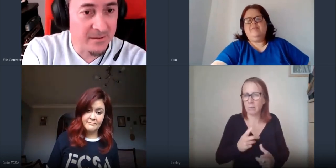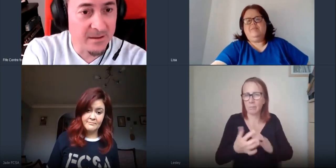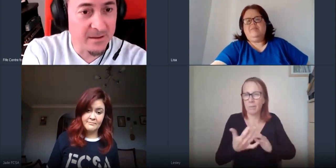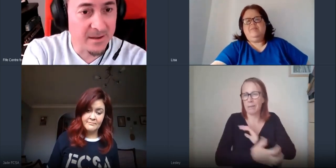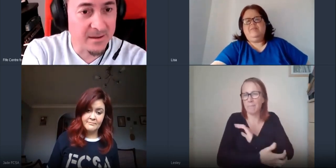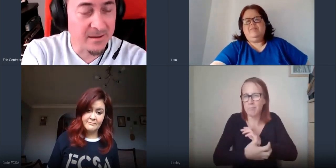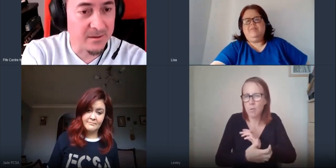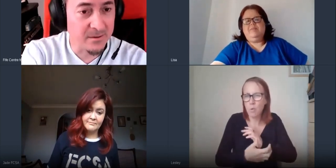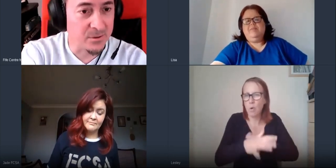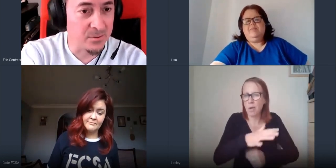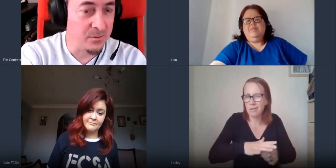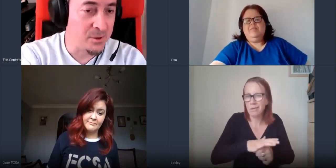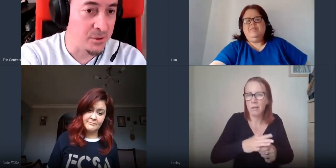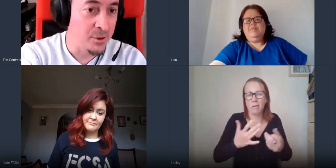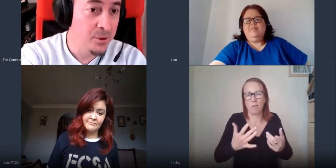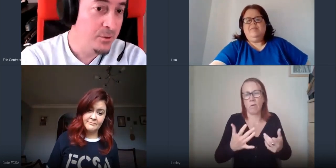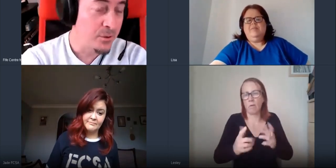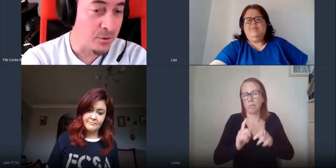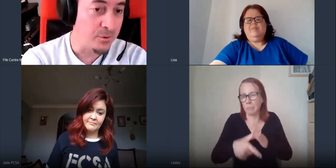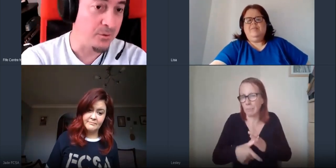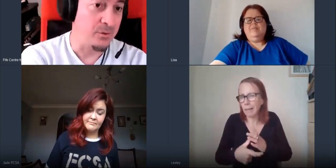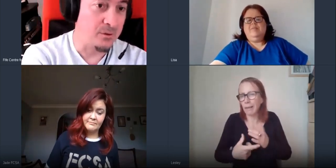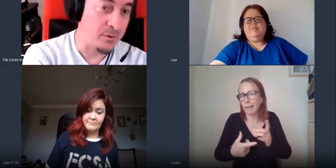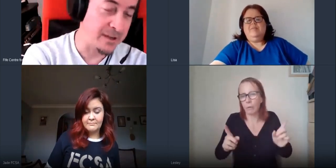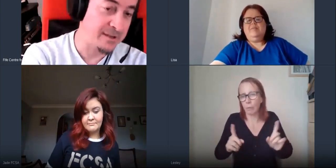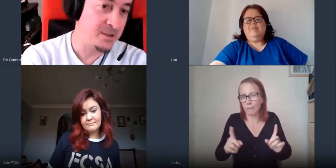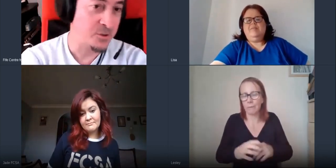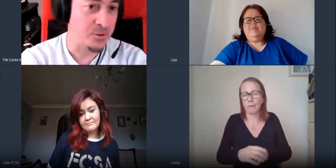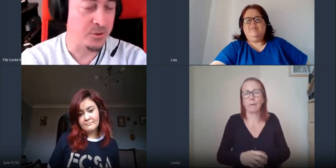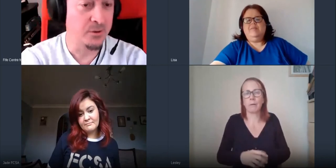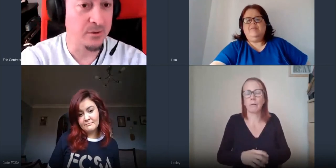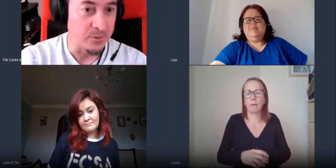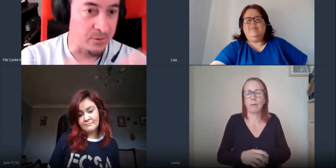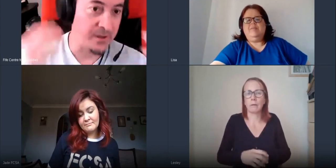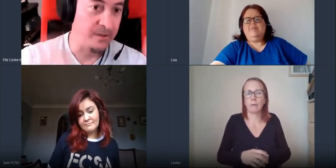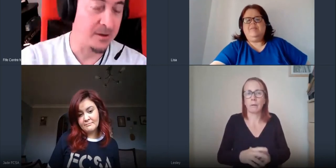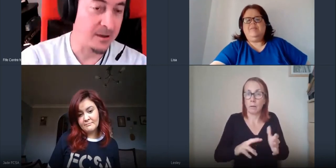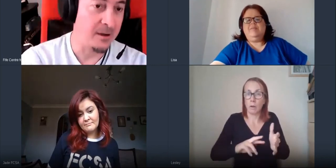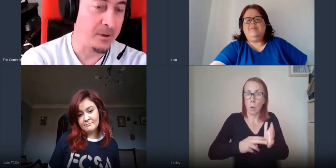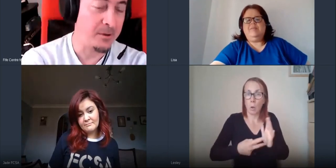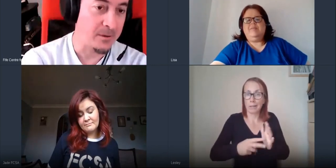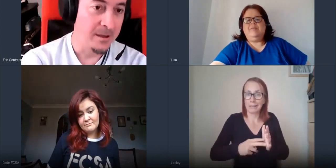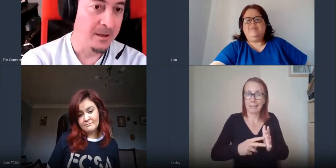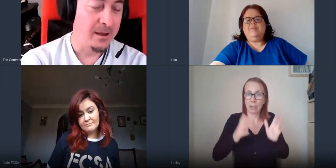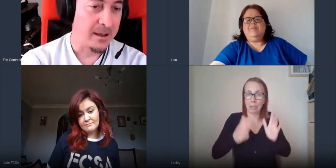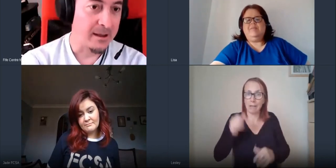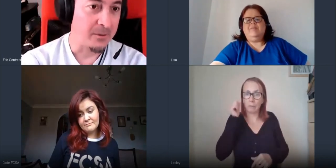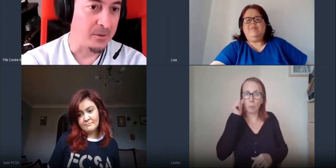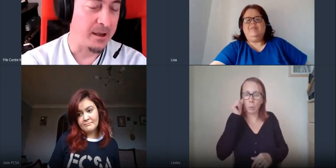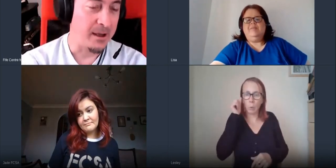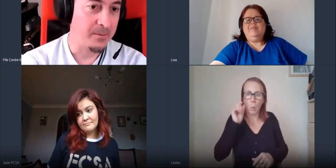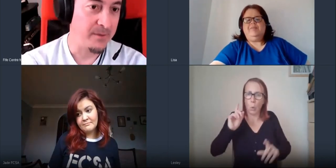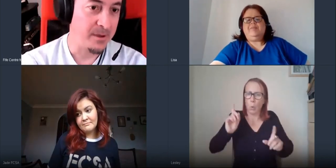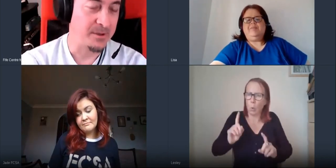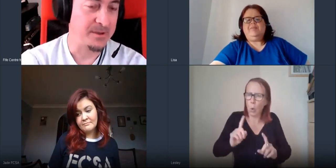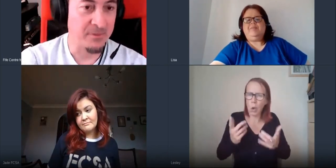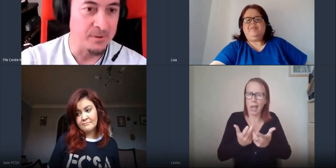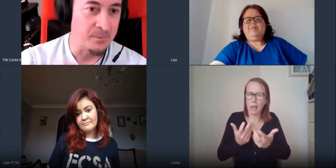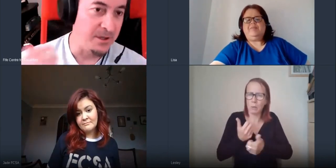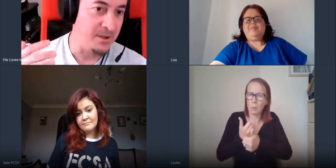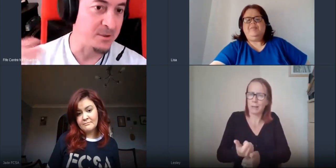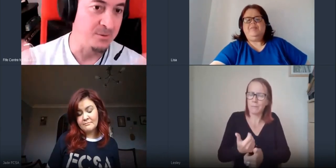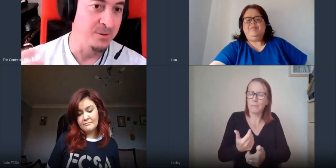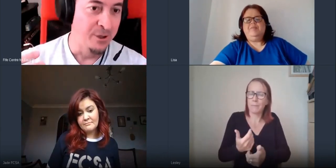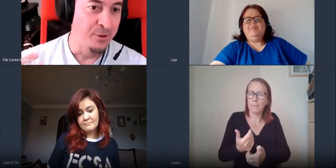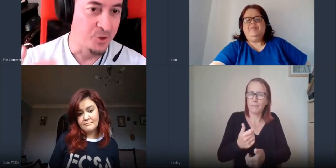that we should know or organizations should know in order to think okay how we gonna how can we help in there because everyone really